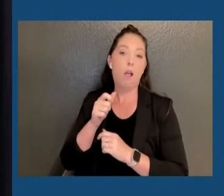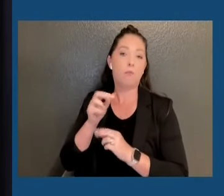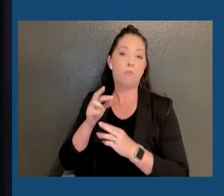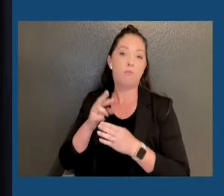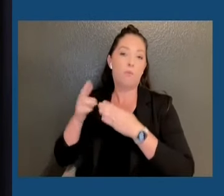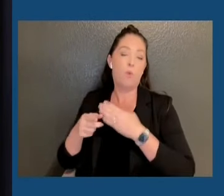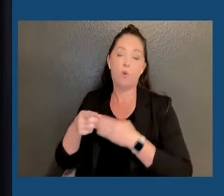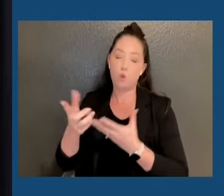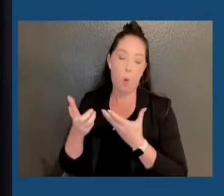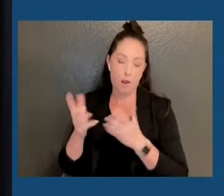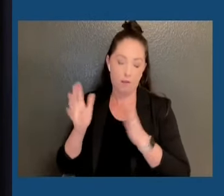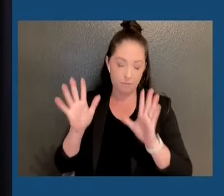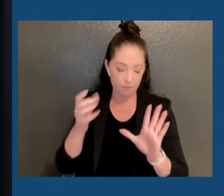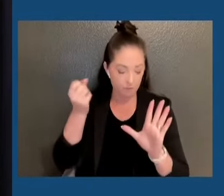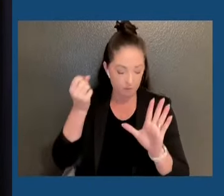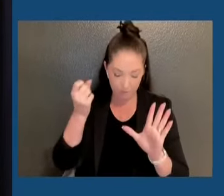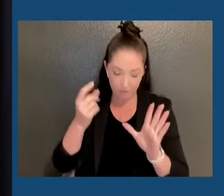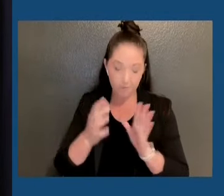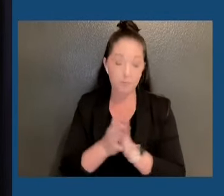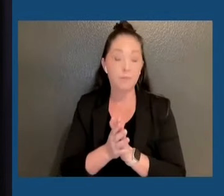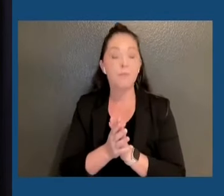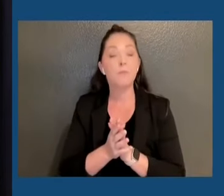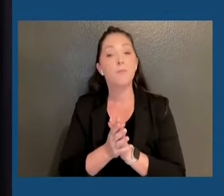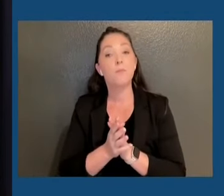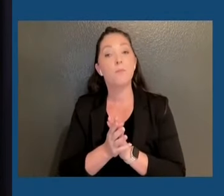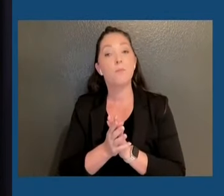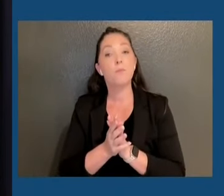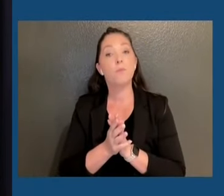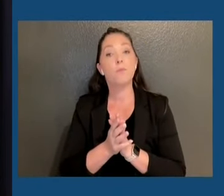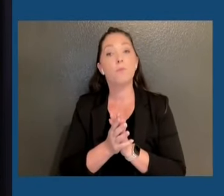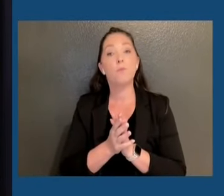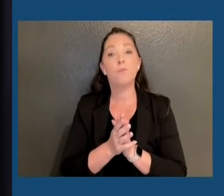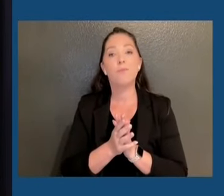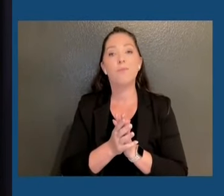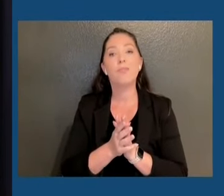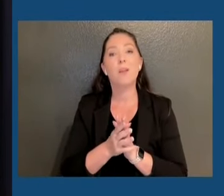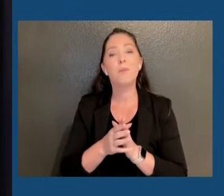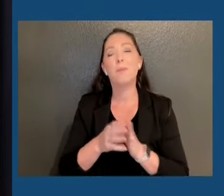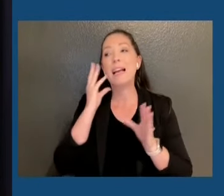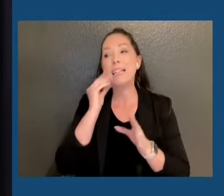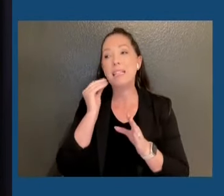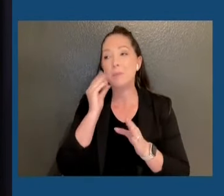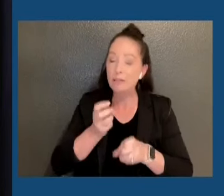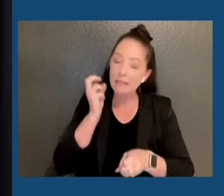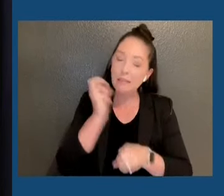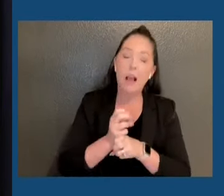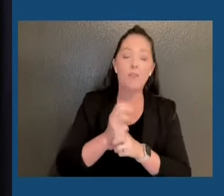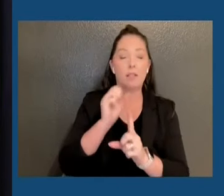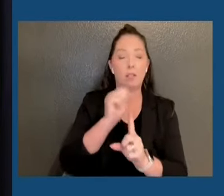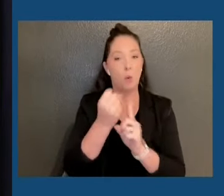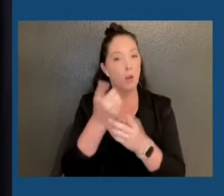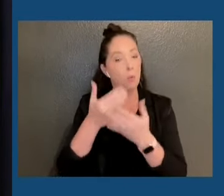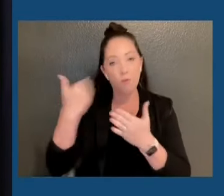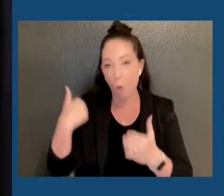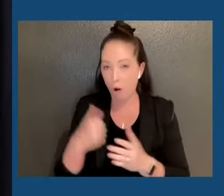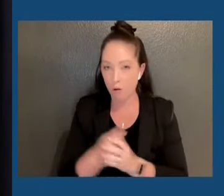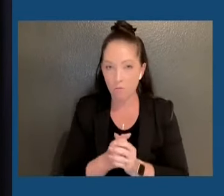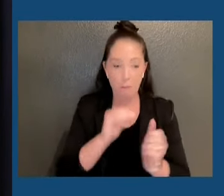but I will say this. We have weathered storms before. We've overcome pandemics.